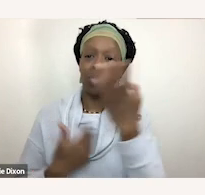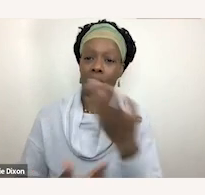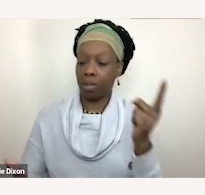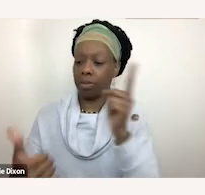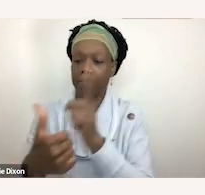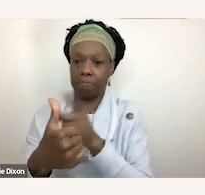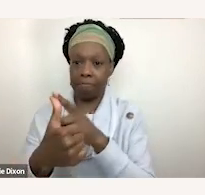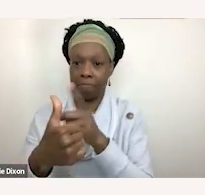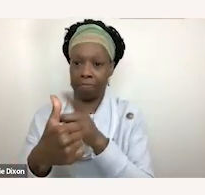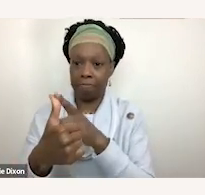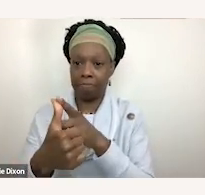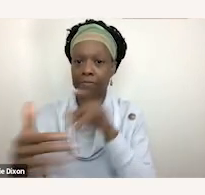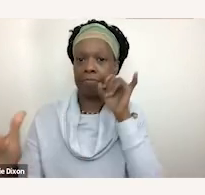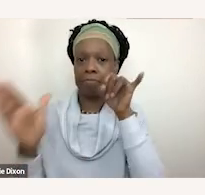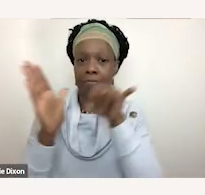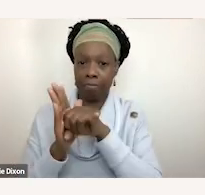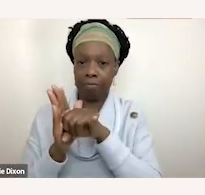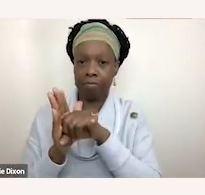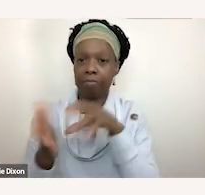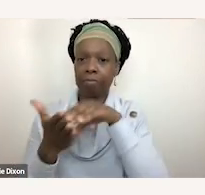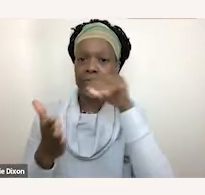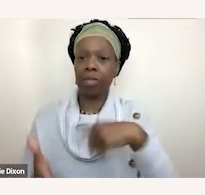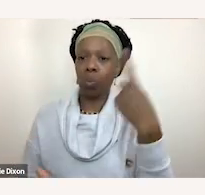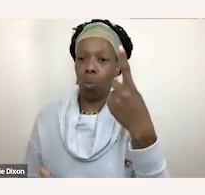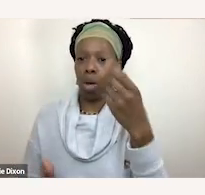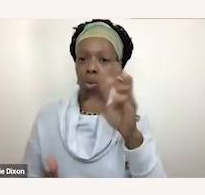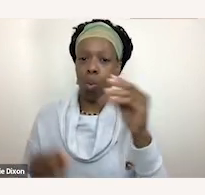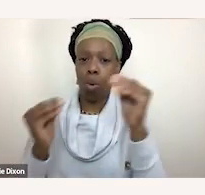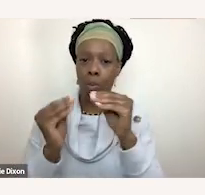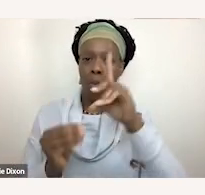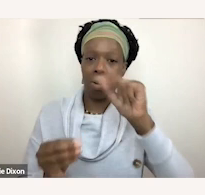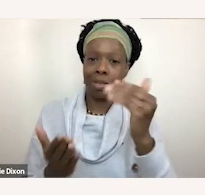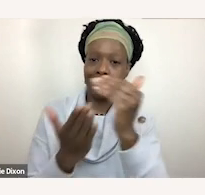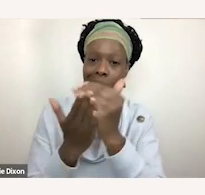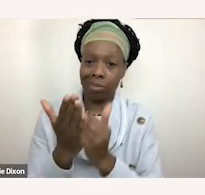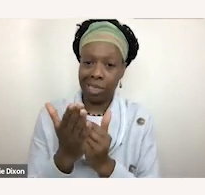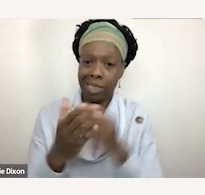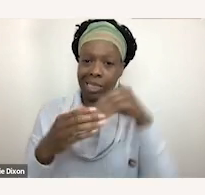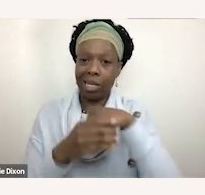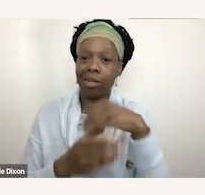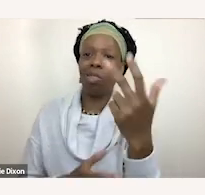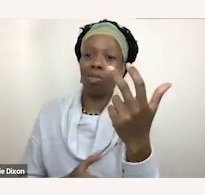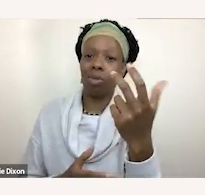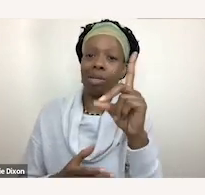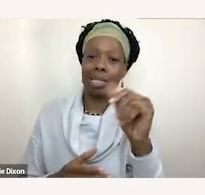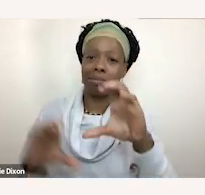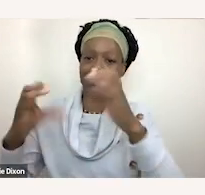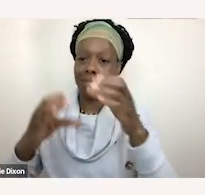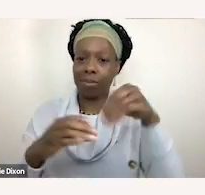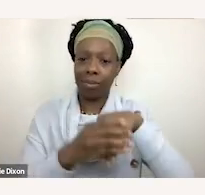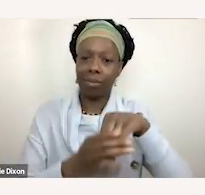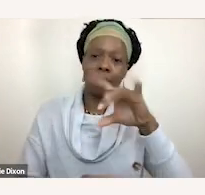thing they need to identify that the student has one or more of the disabilities listed among the 13 disability categories in the